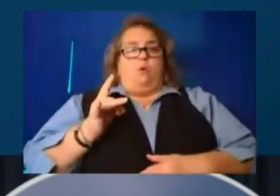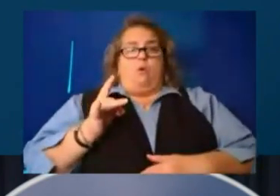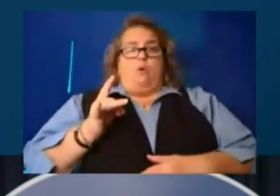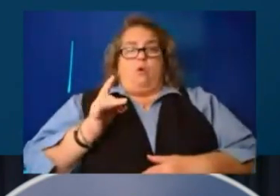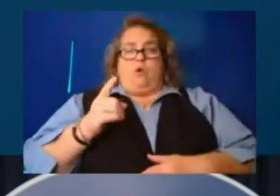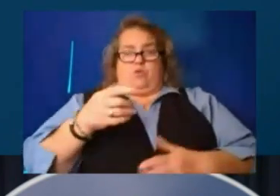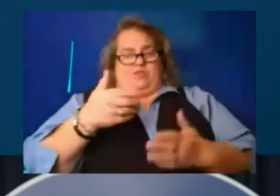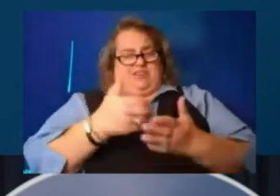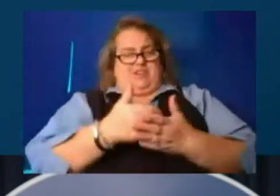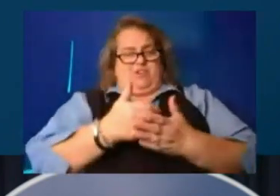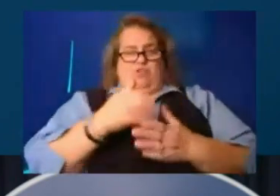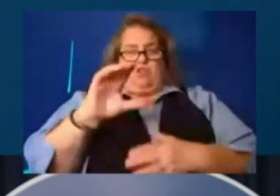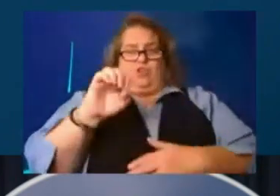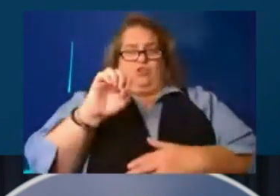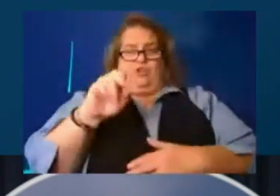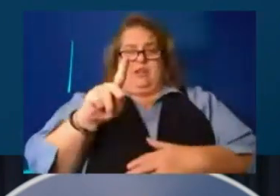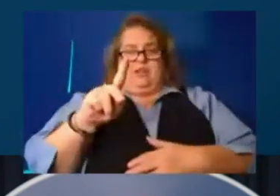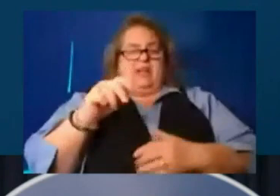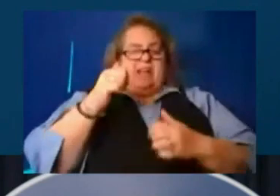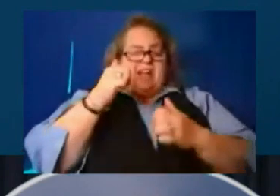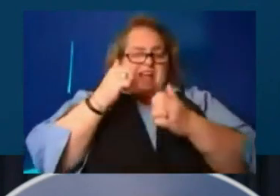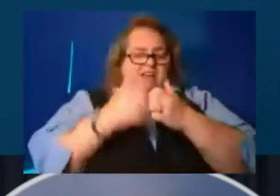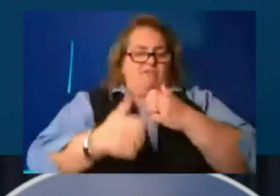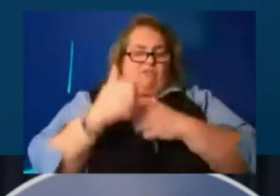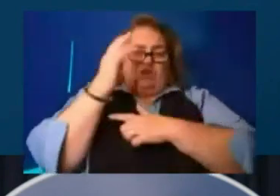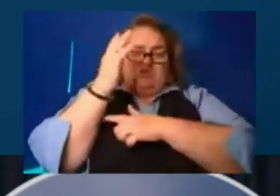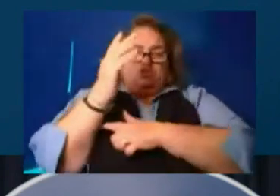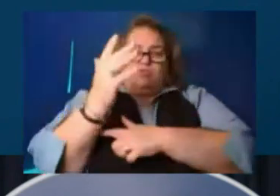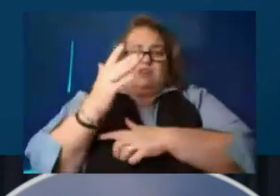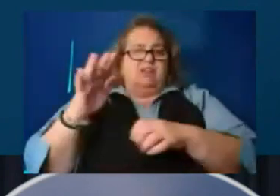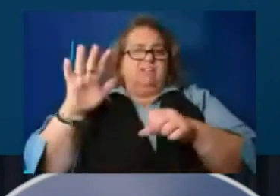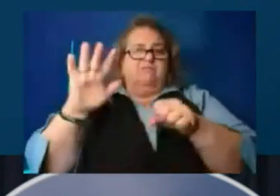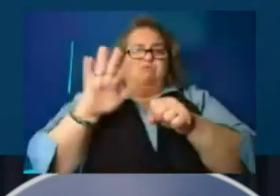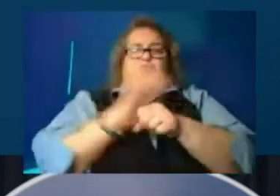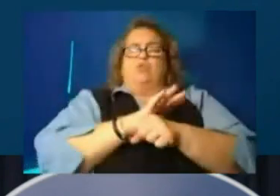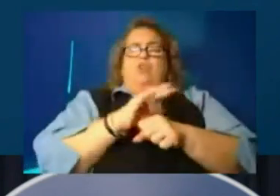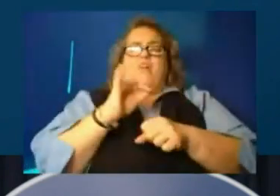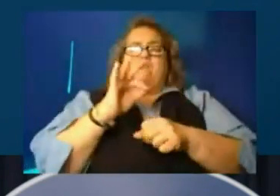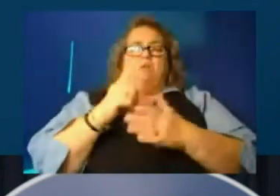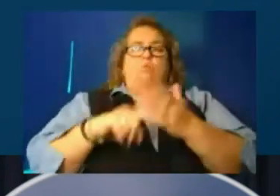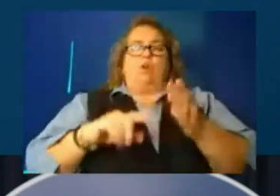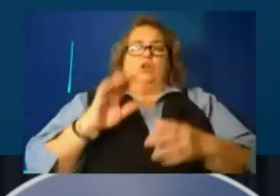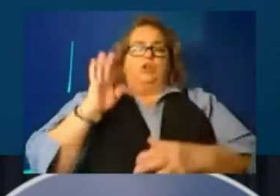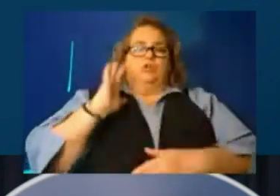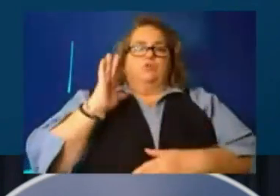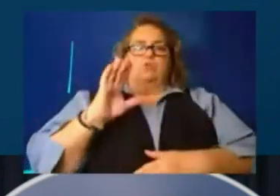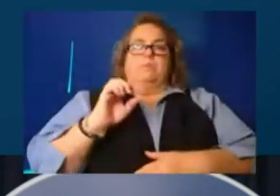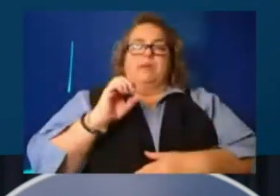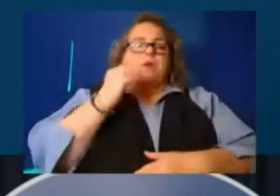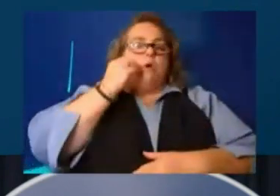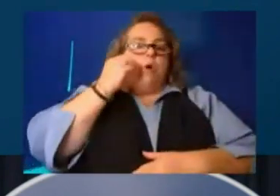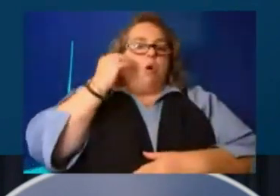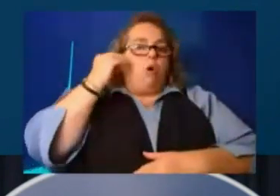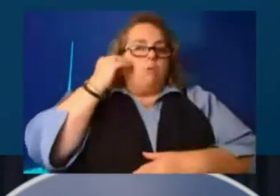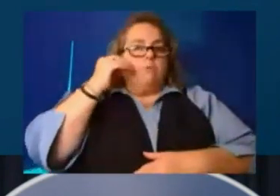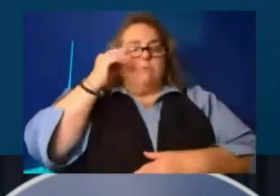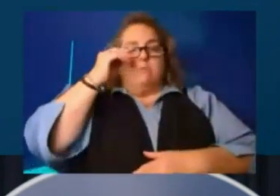every tree, uh, littered with what used to be a home five of of